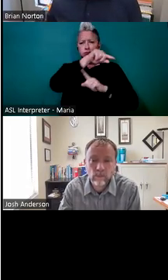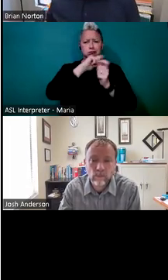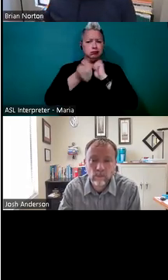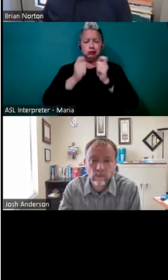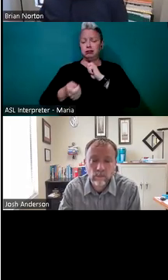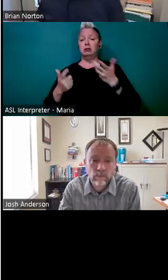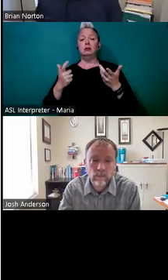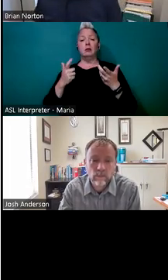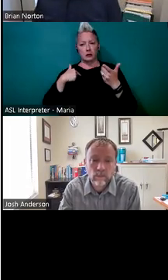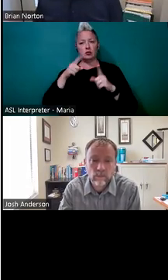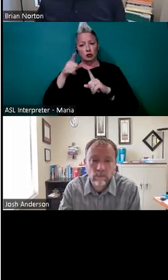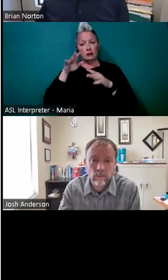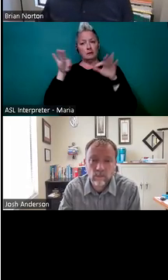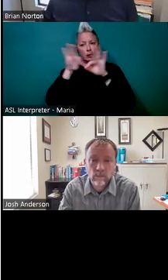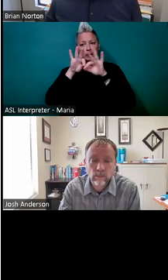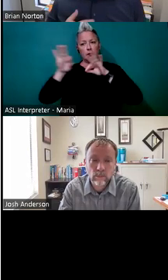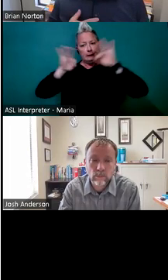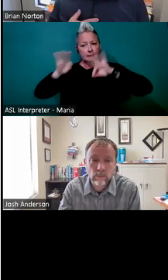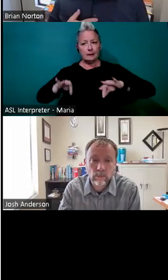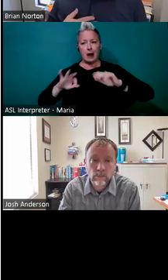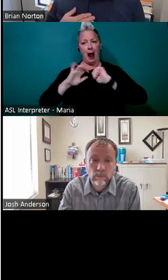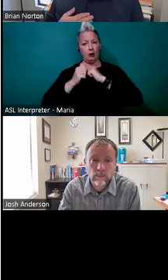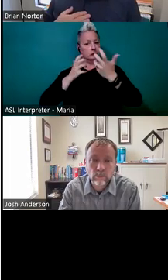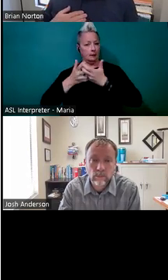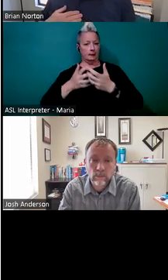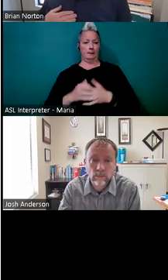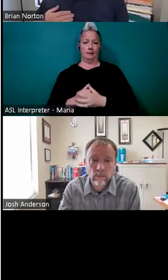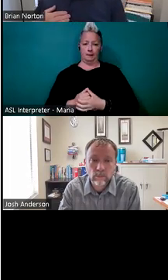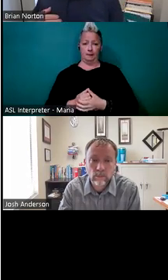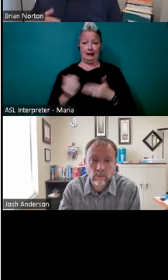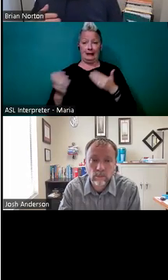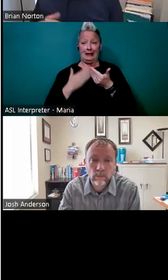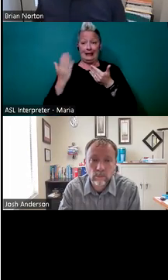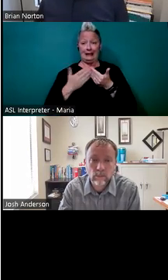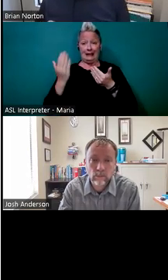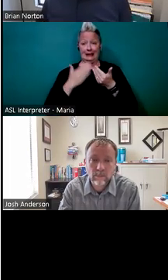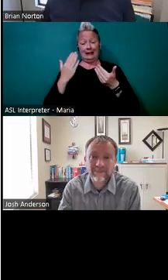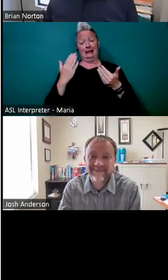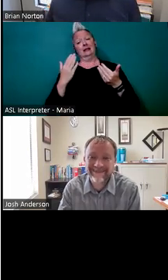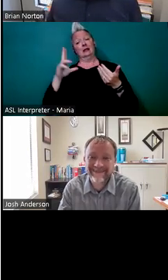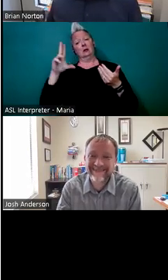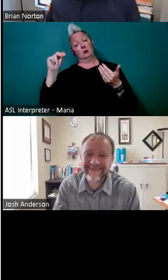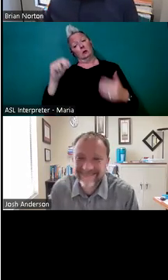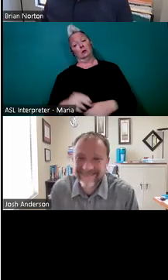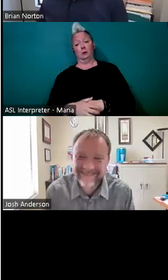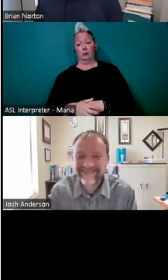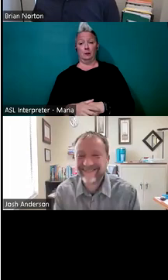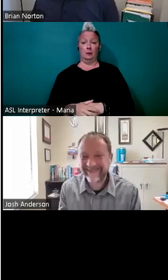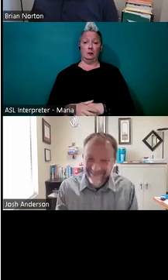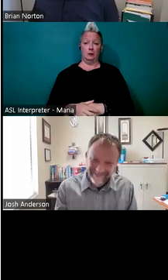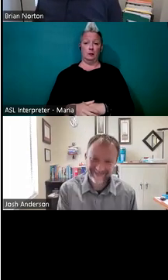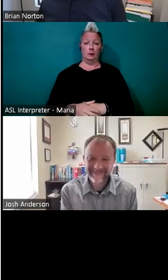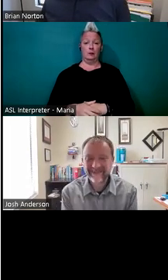a particular accommodation. And I'll be the first to say, that's not always easy. That's I'm sorry. That's not always easy. New